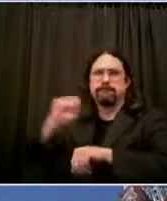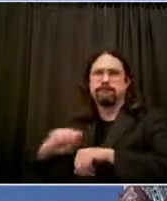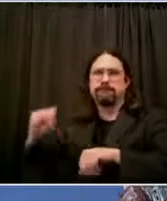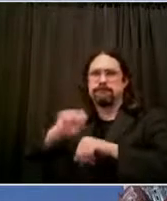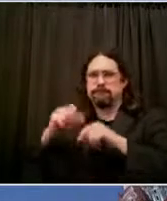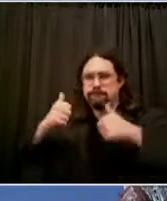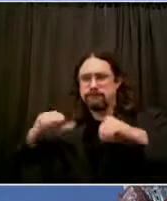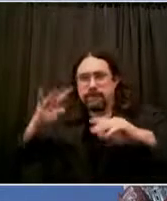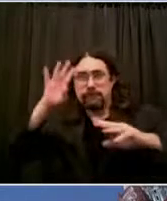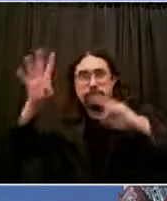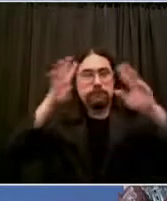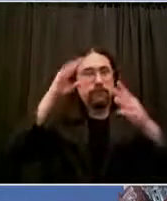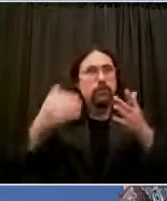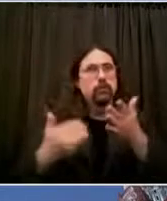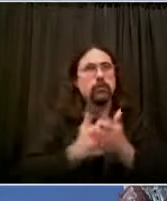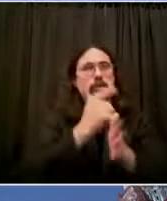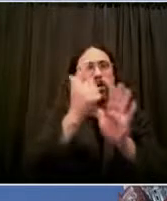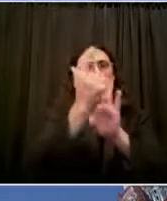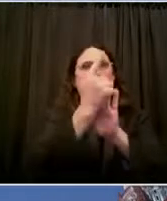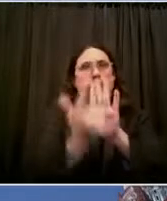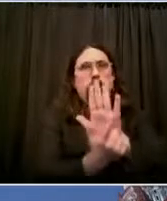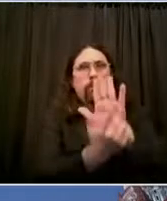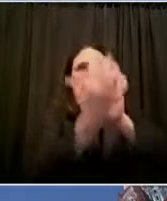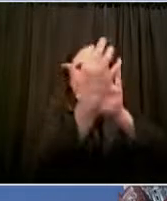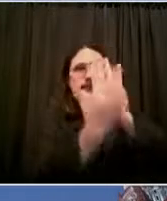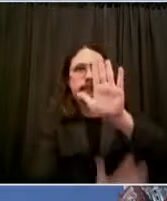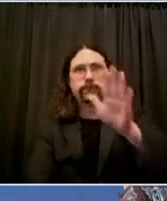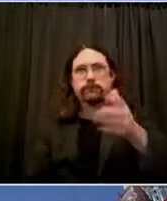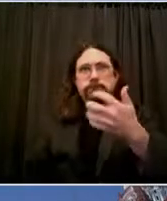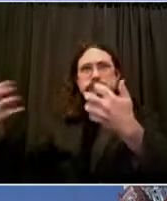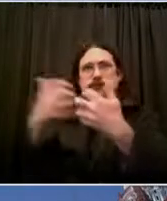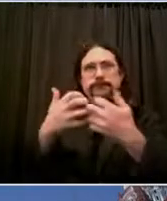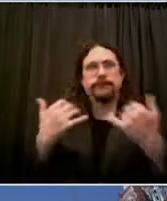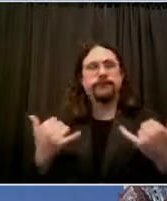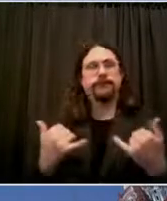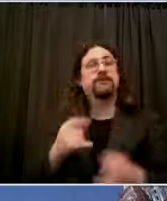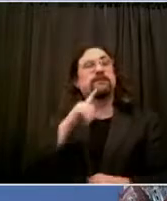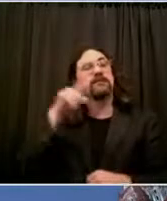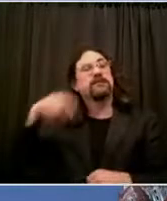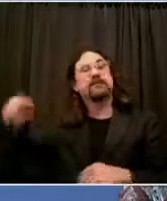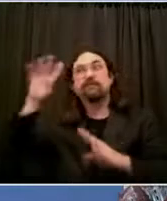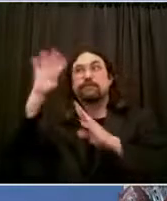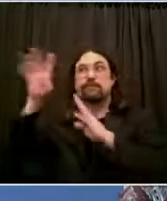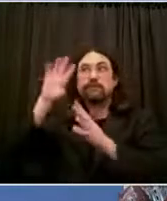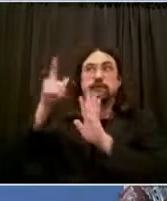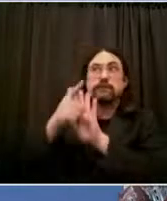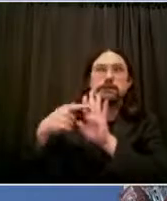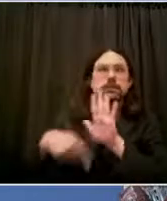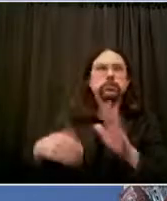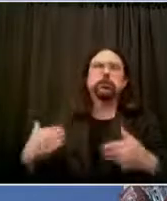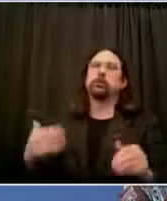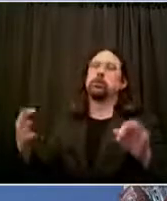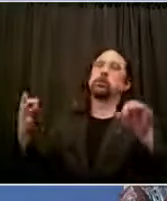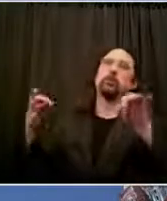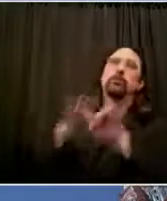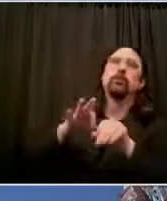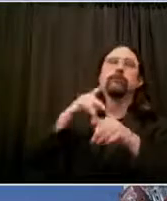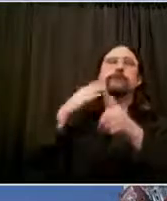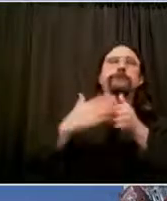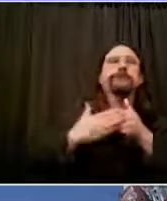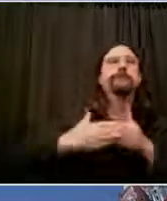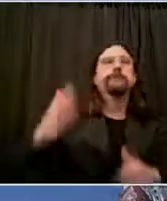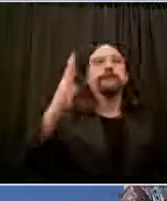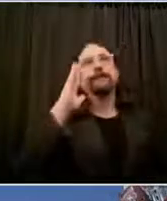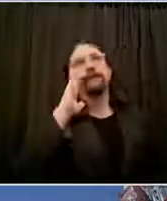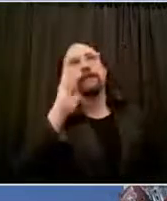Particularly the reforms of the 50A law that have held back transparency, the law that has for years stood in the